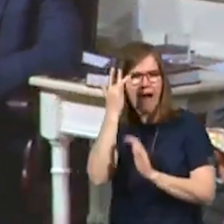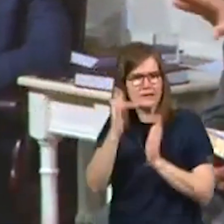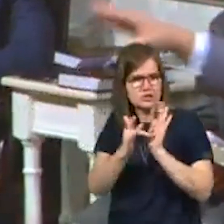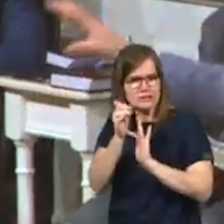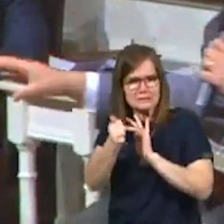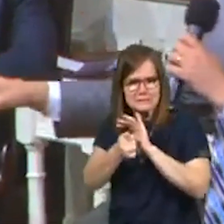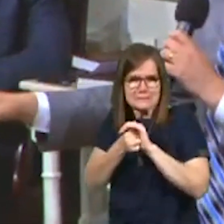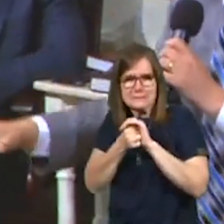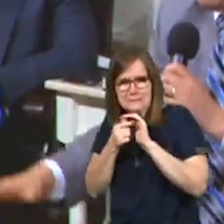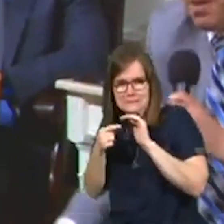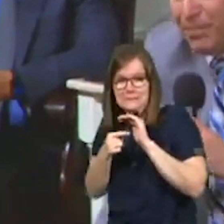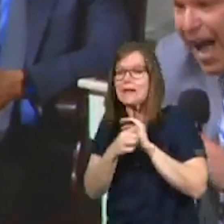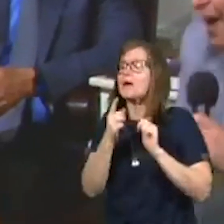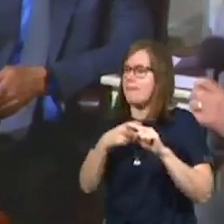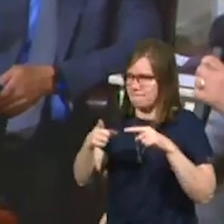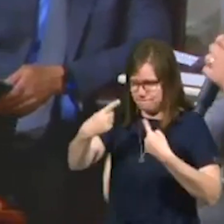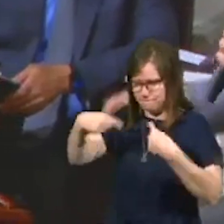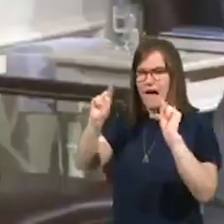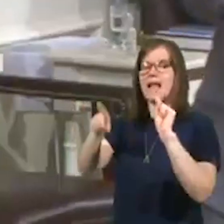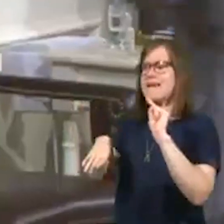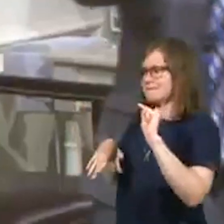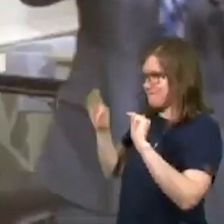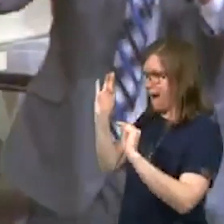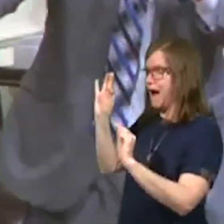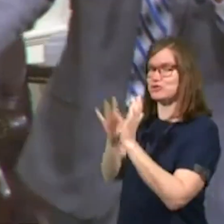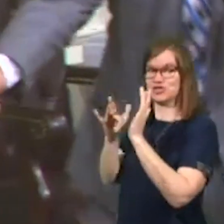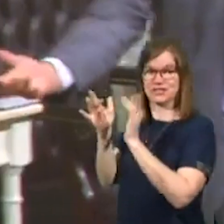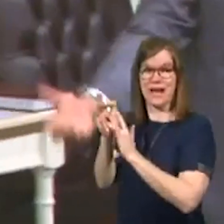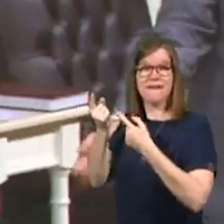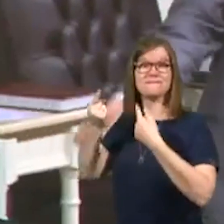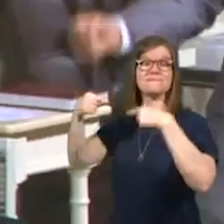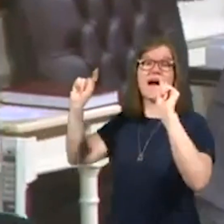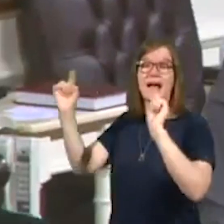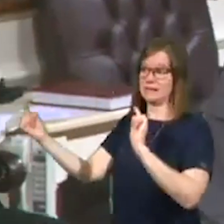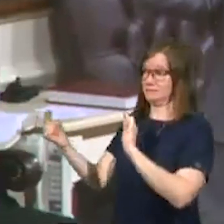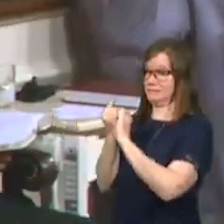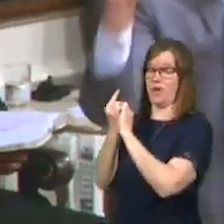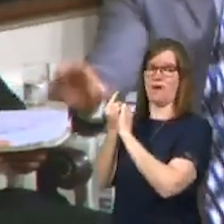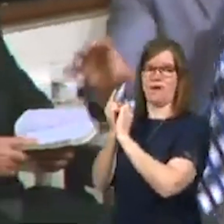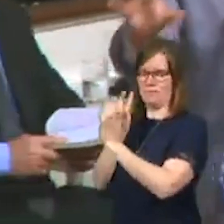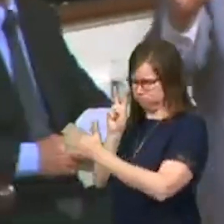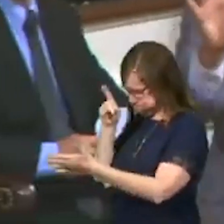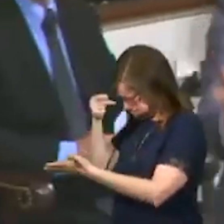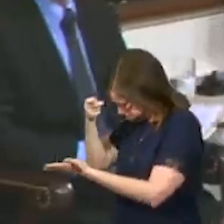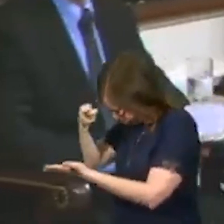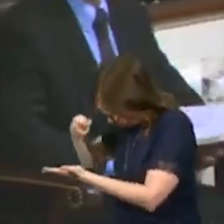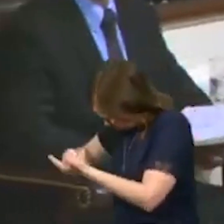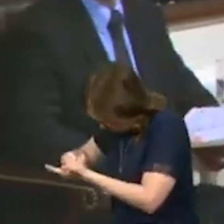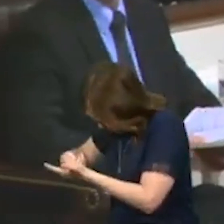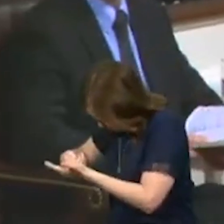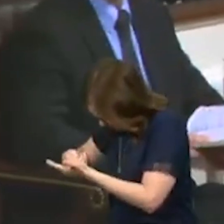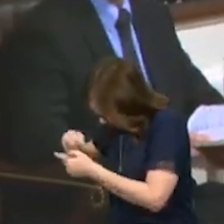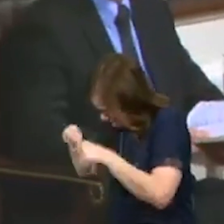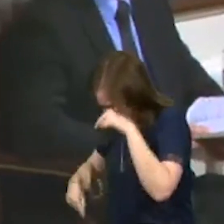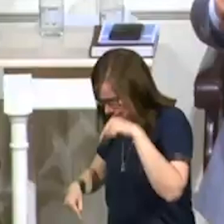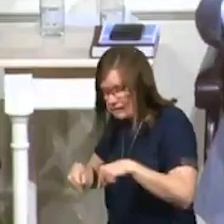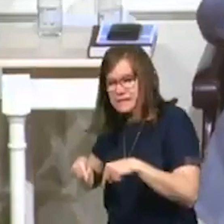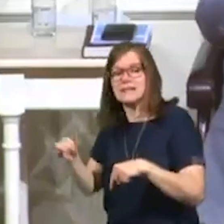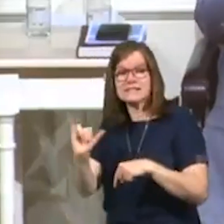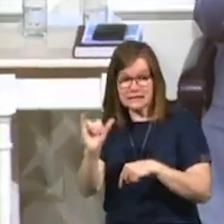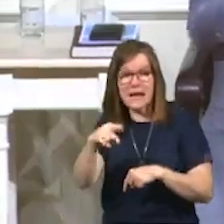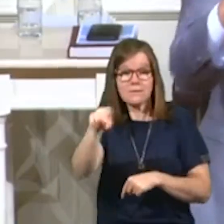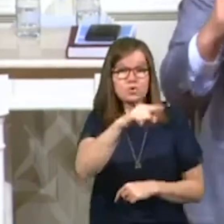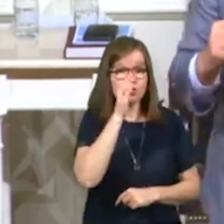but eventually she tracked him down. And when she, when he finally comes to the door, she falls at his feet, just like you would do,